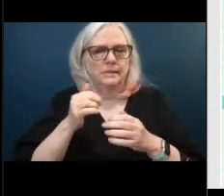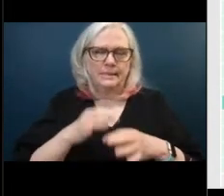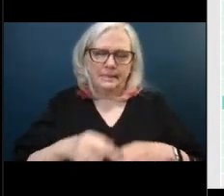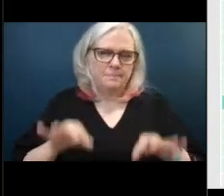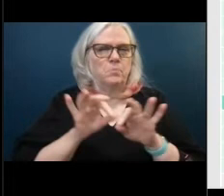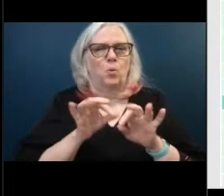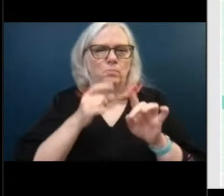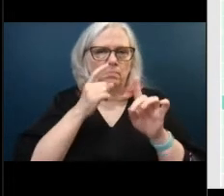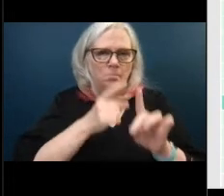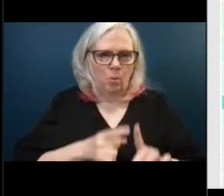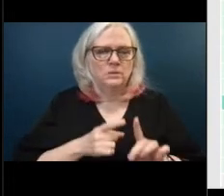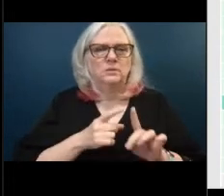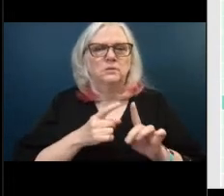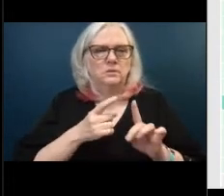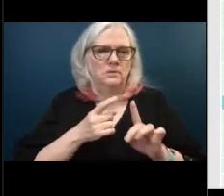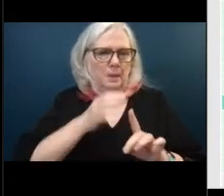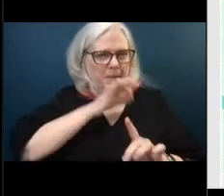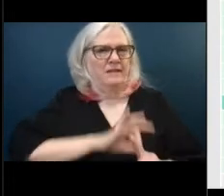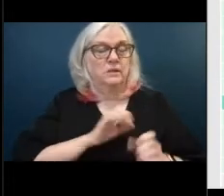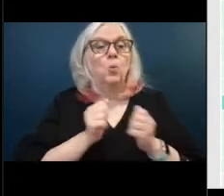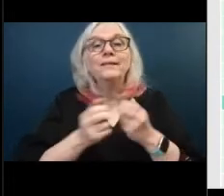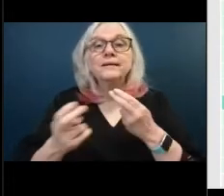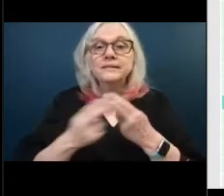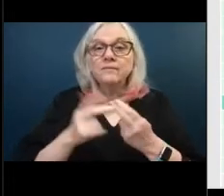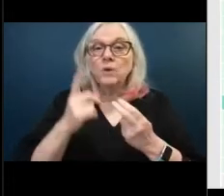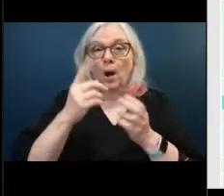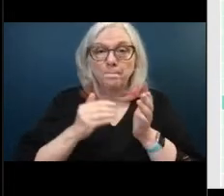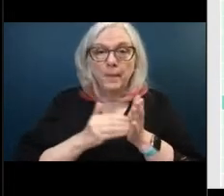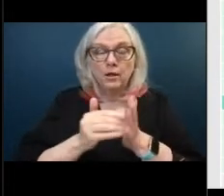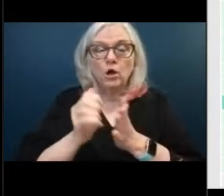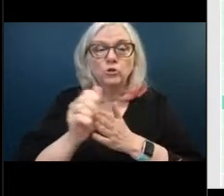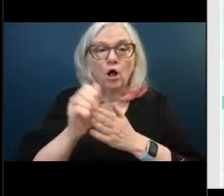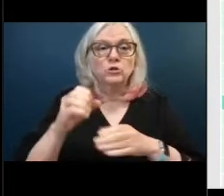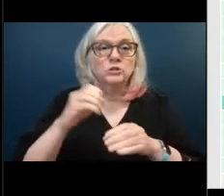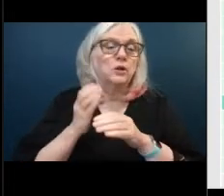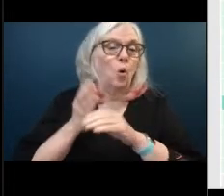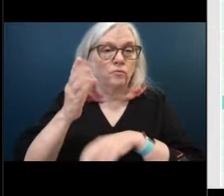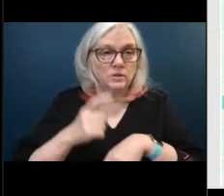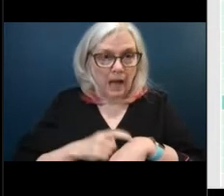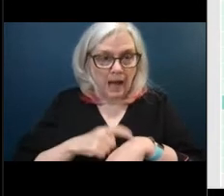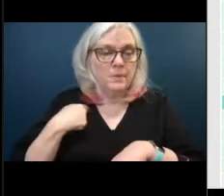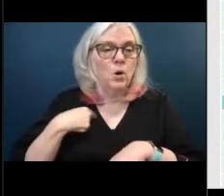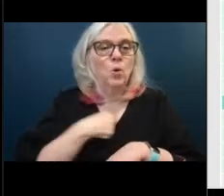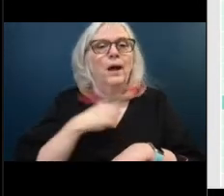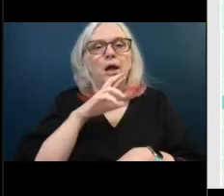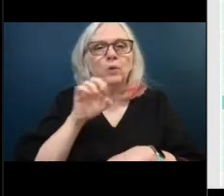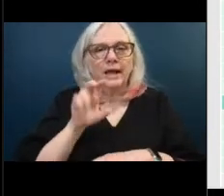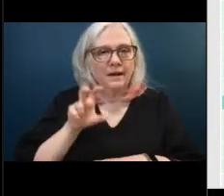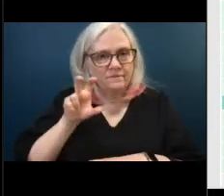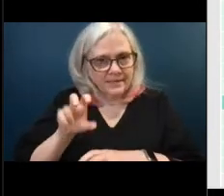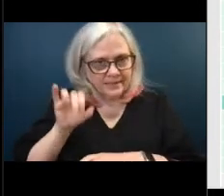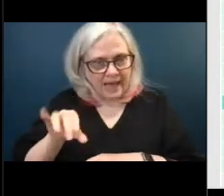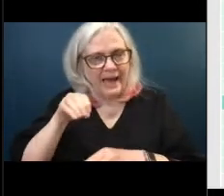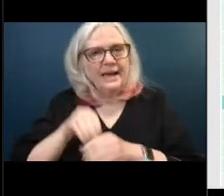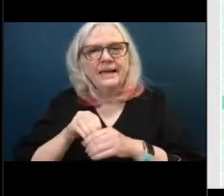with with the savings of a million dollars in overtime we reinvested it in going after the scheduling and the salaries and things